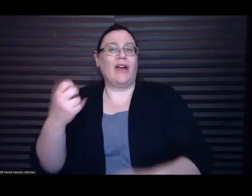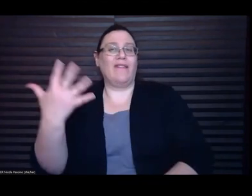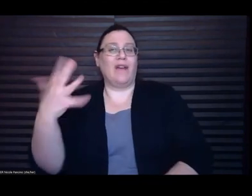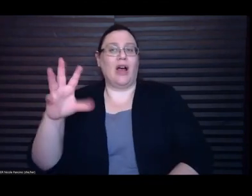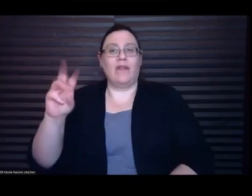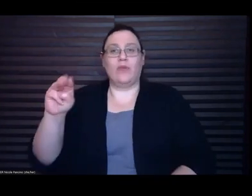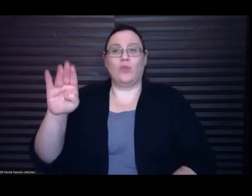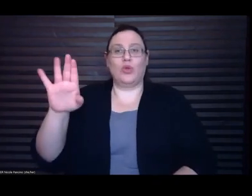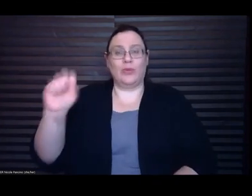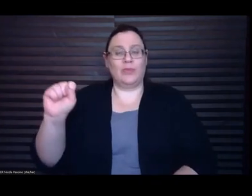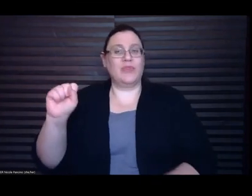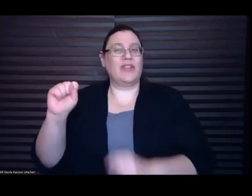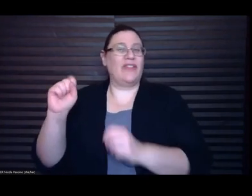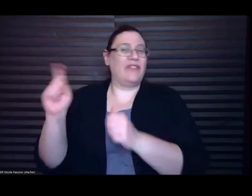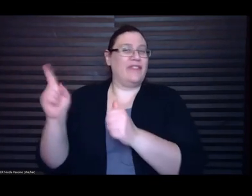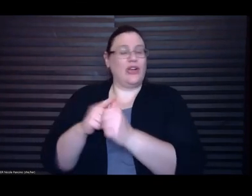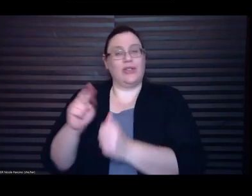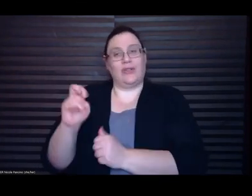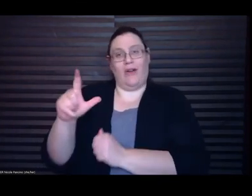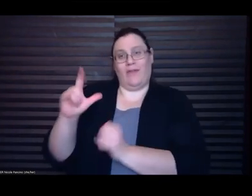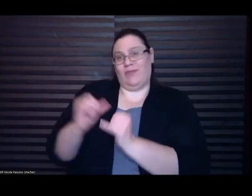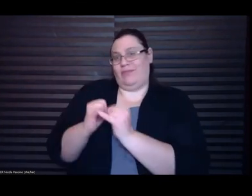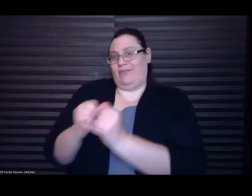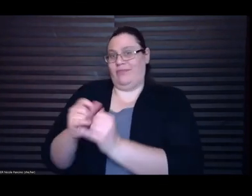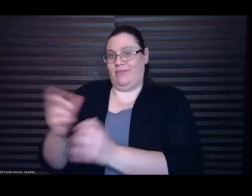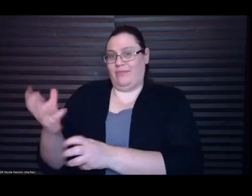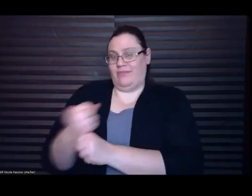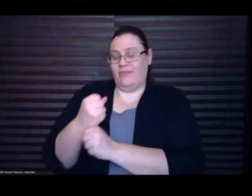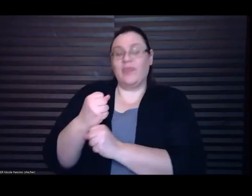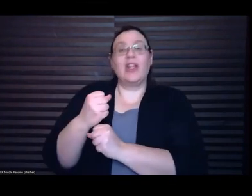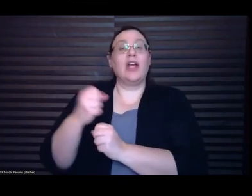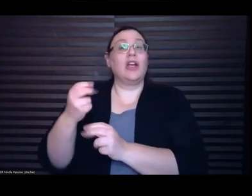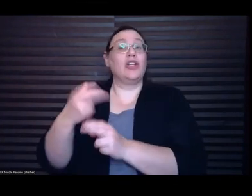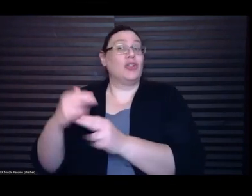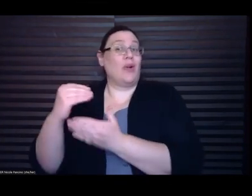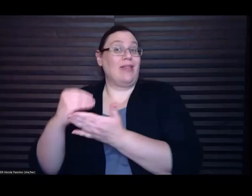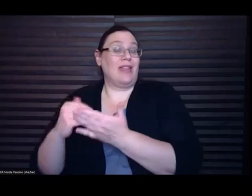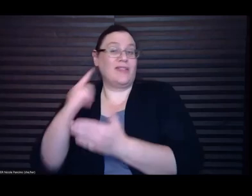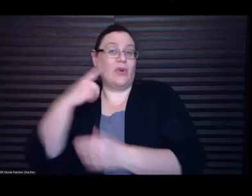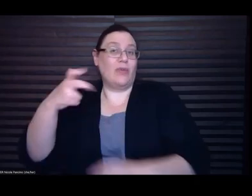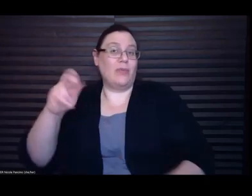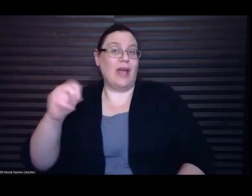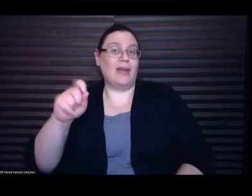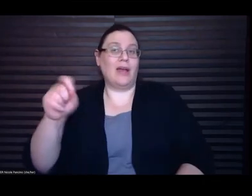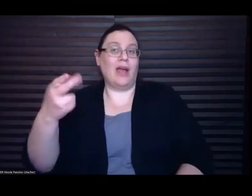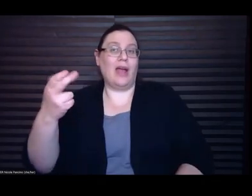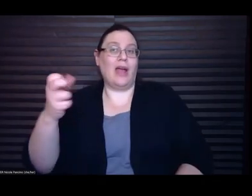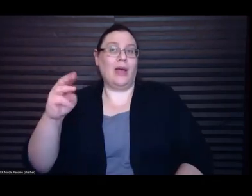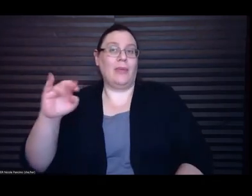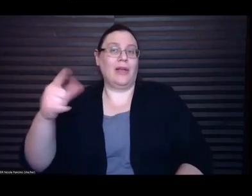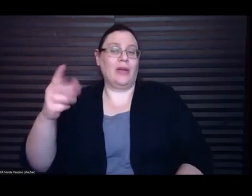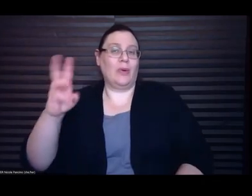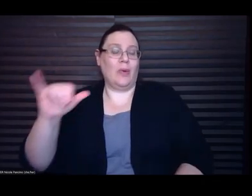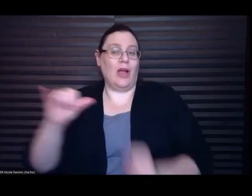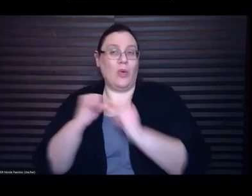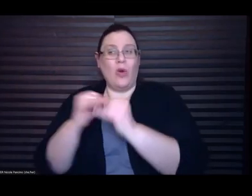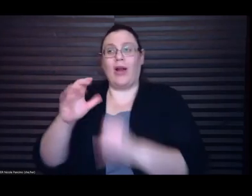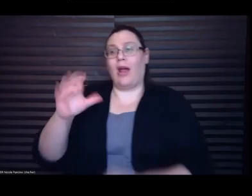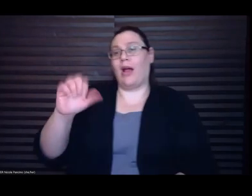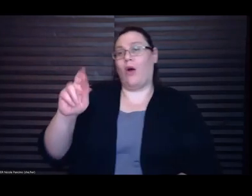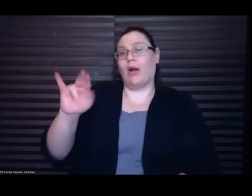shortlisted for the Penn Hemingway Award and the Carnegie Medal for Excellence, and is currently longlisted for the Aspen Words Literary Prize.